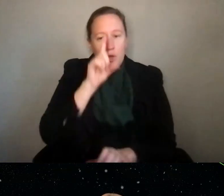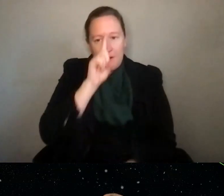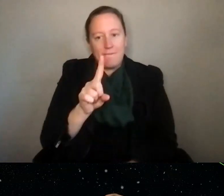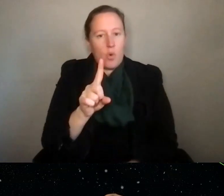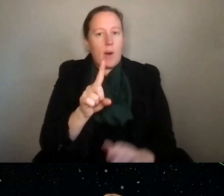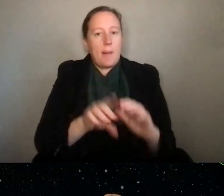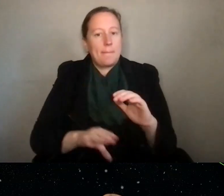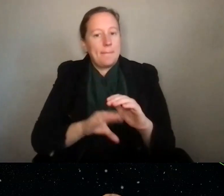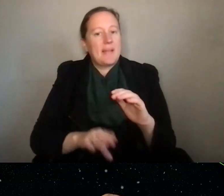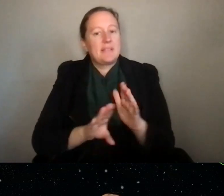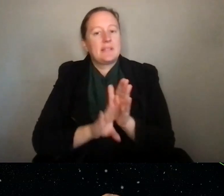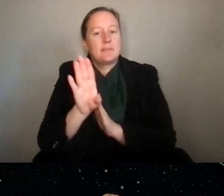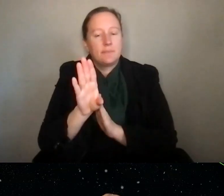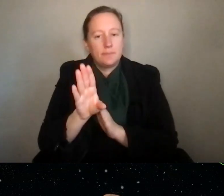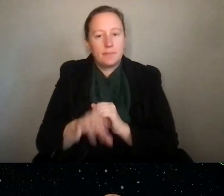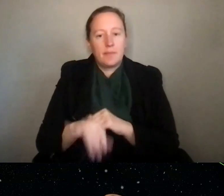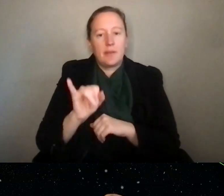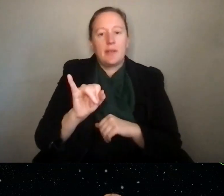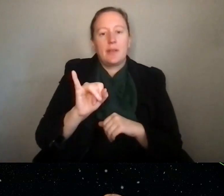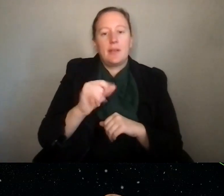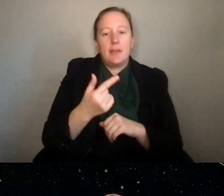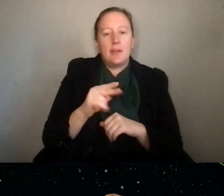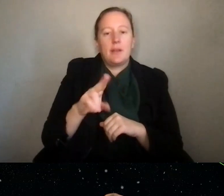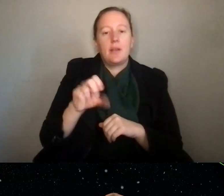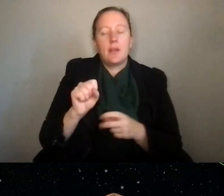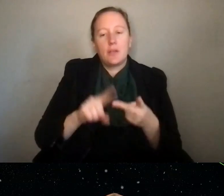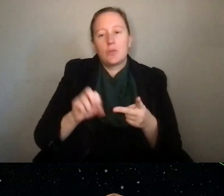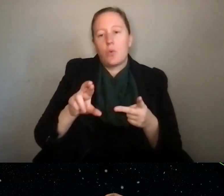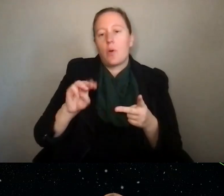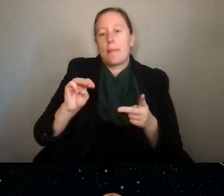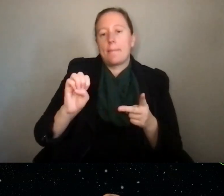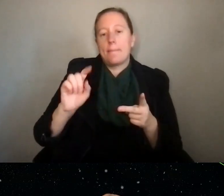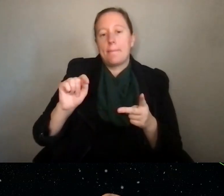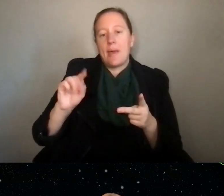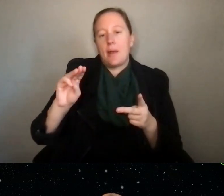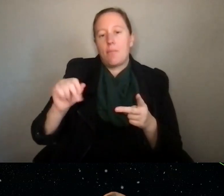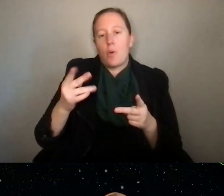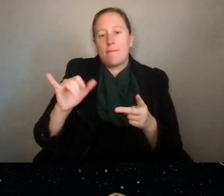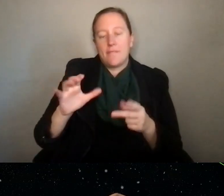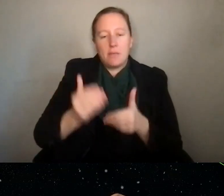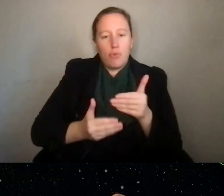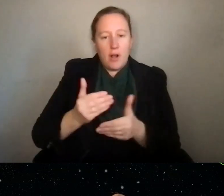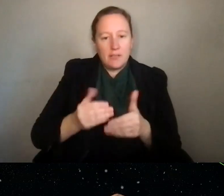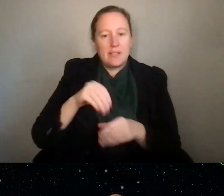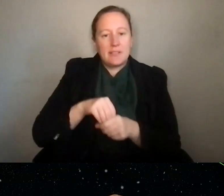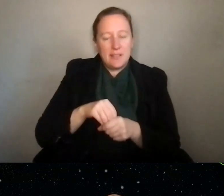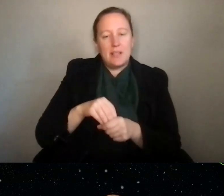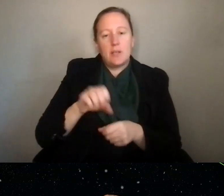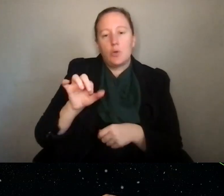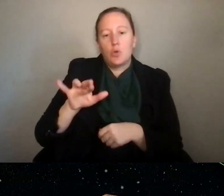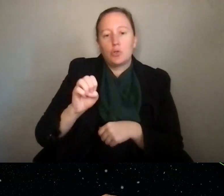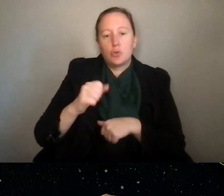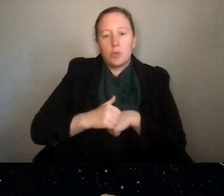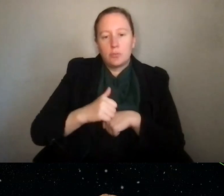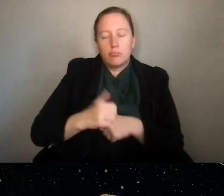via igneous and or metamorphic processes of lithium in source rocks, you probably are coming to